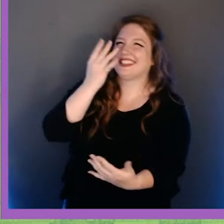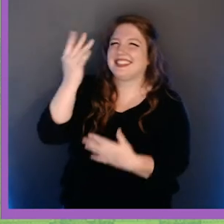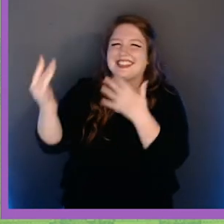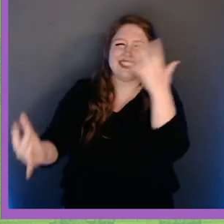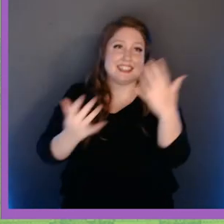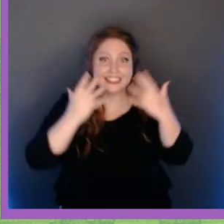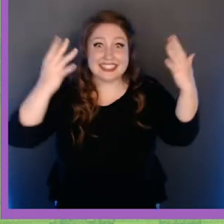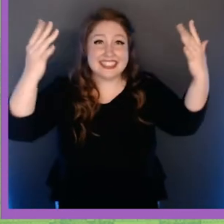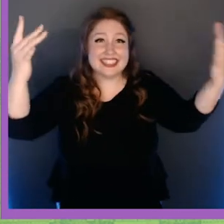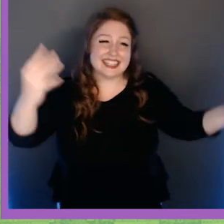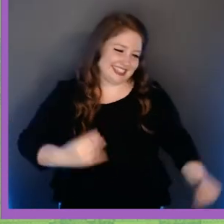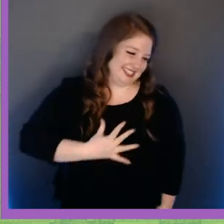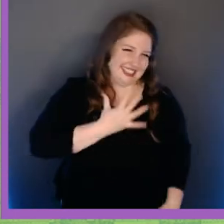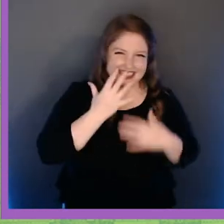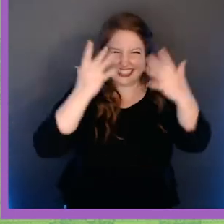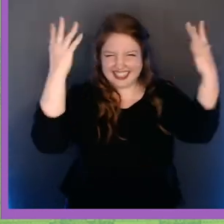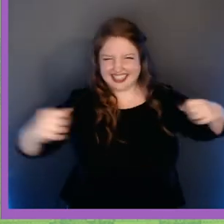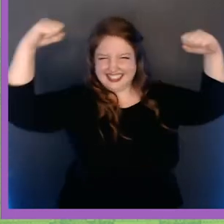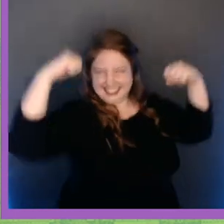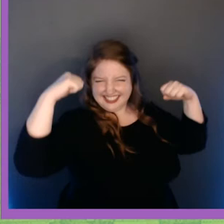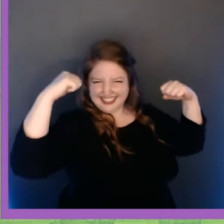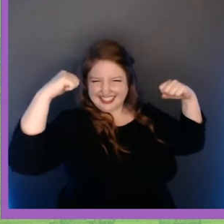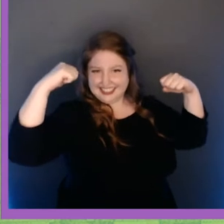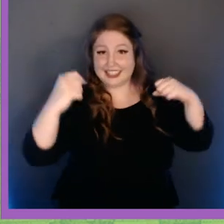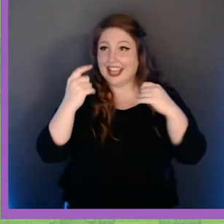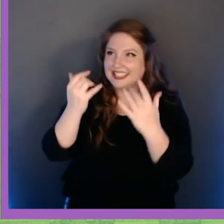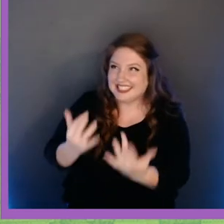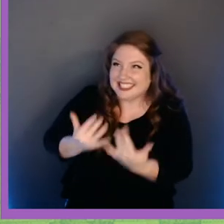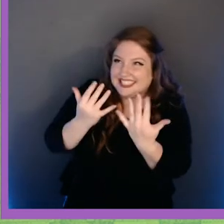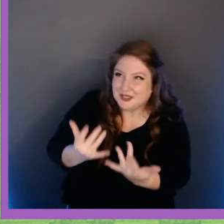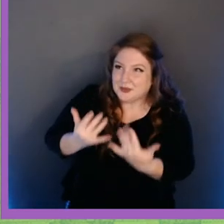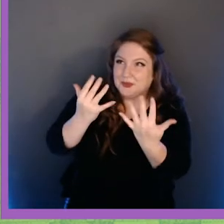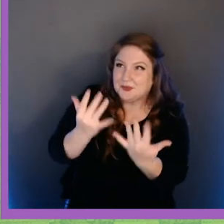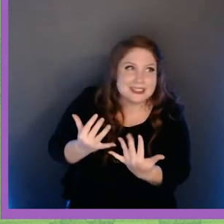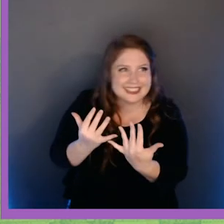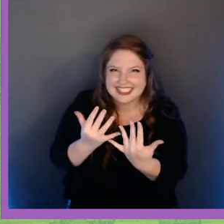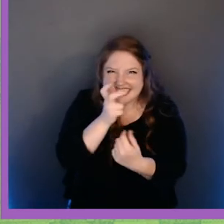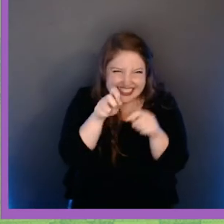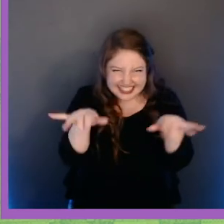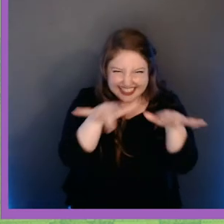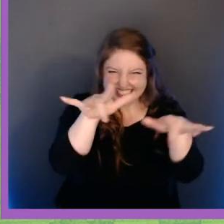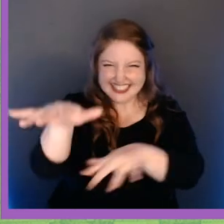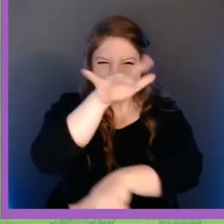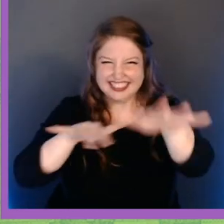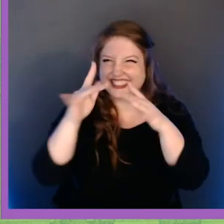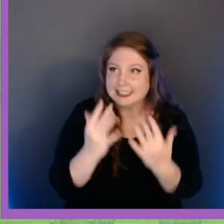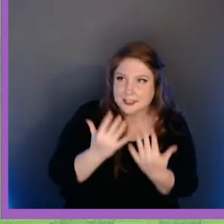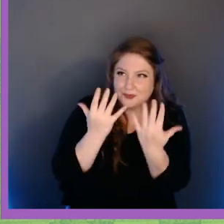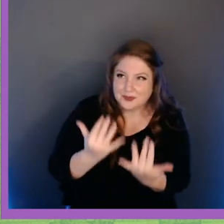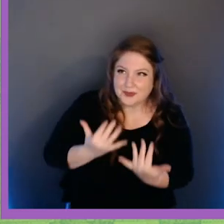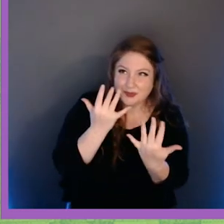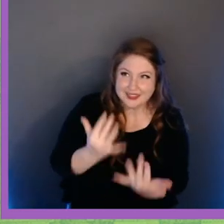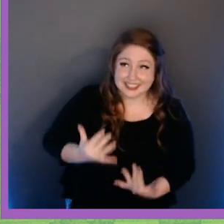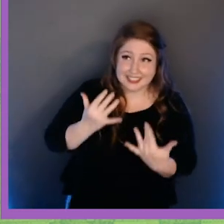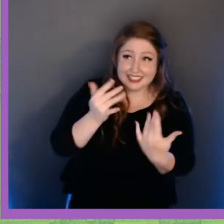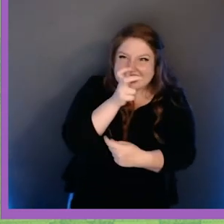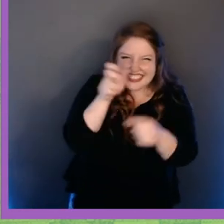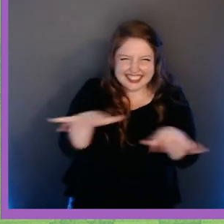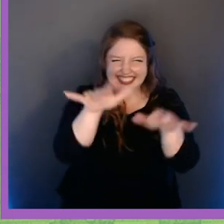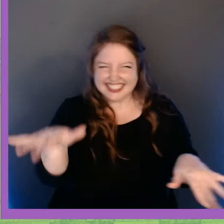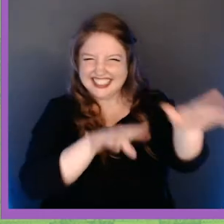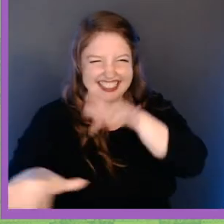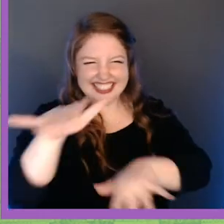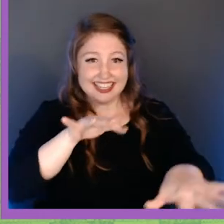trees you sing your song. You sing out loud and sing out strong. Si, si, si. Cicada. Si,